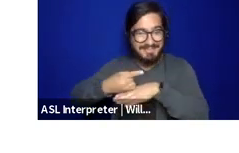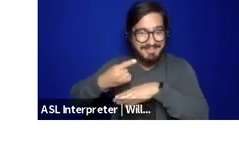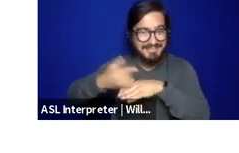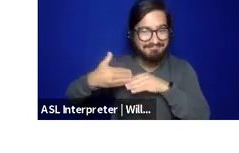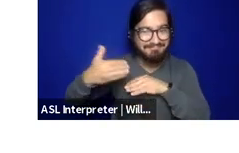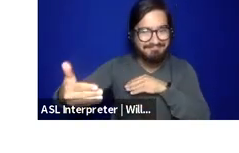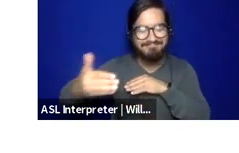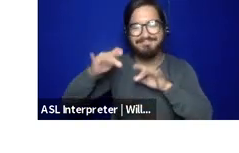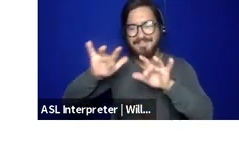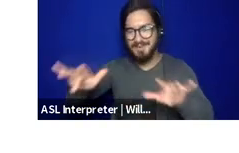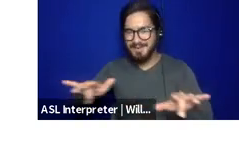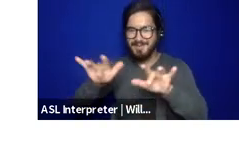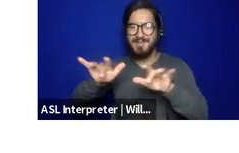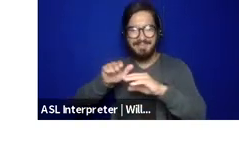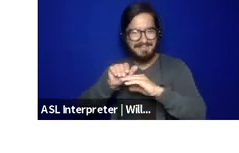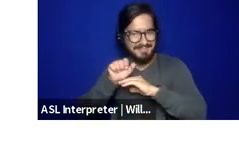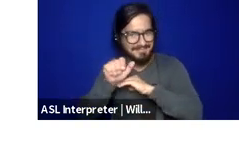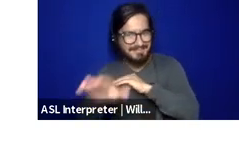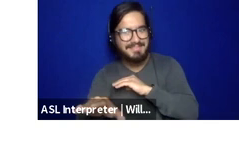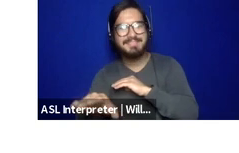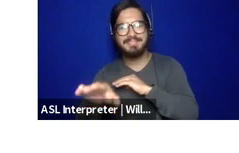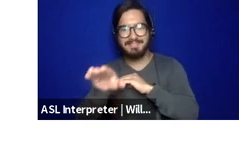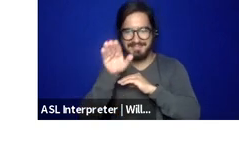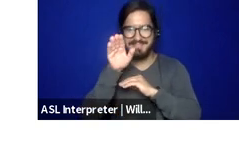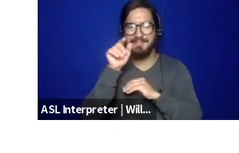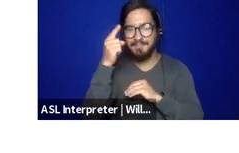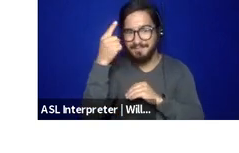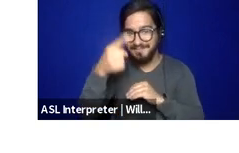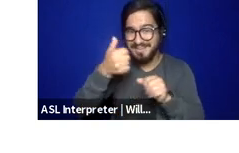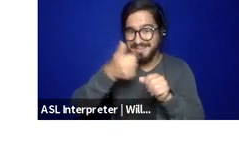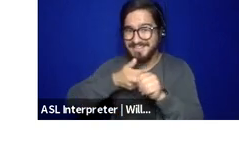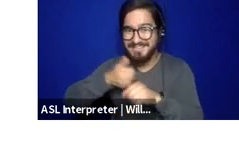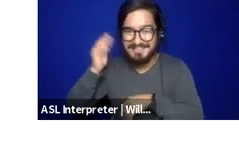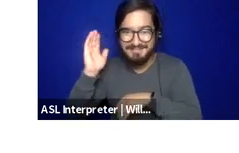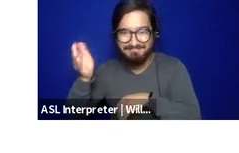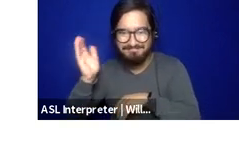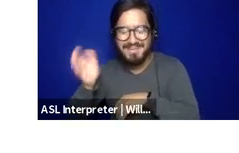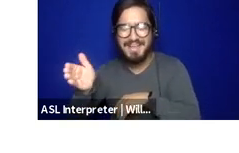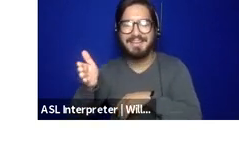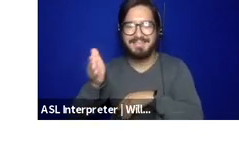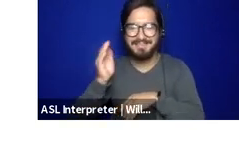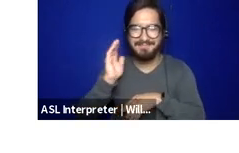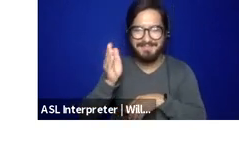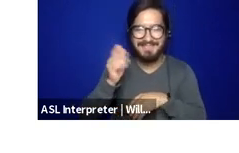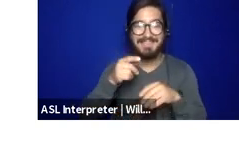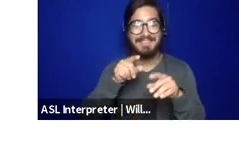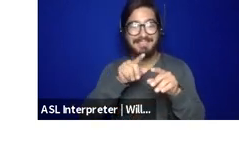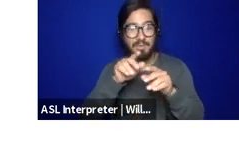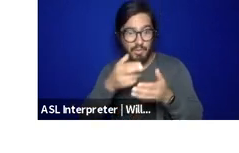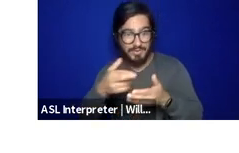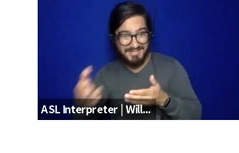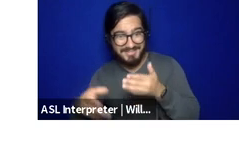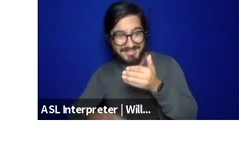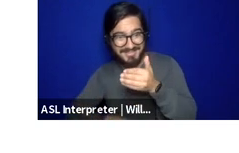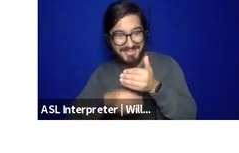the recording. We, uh, provide that in both kind of the panel view as well as speaker view, uh, resources mentioned and anonymized